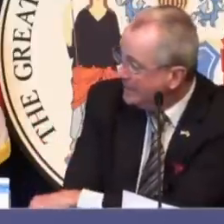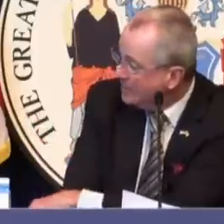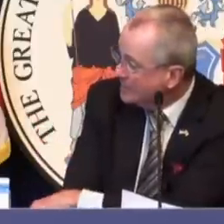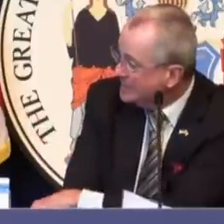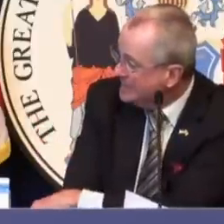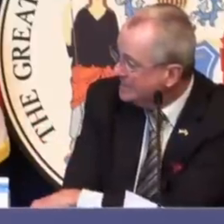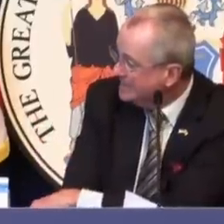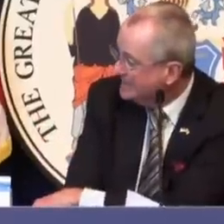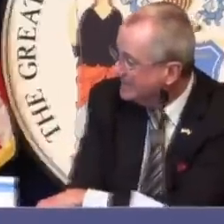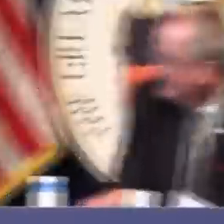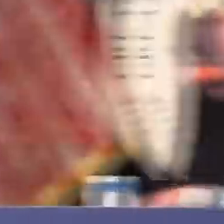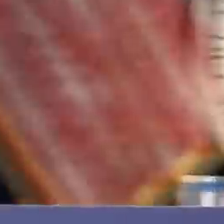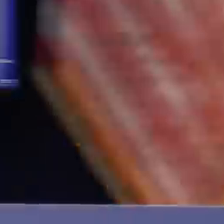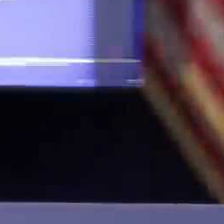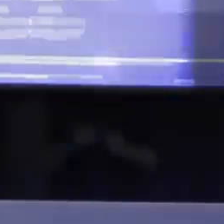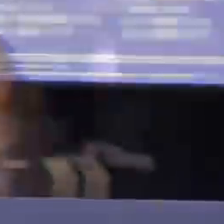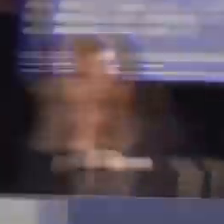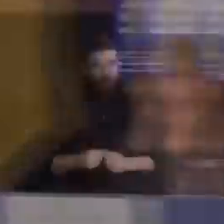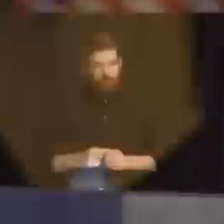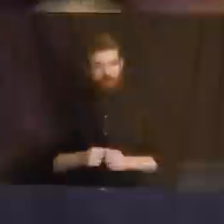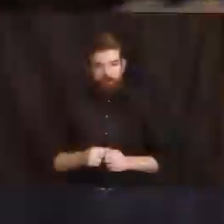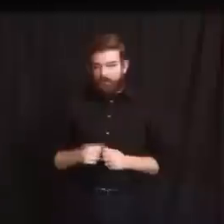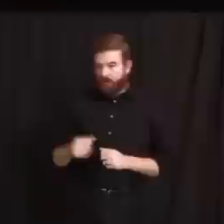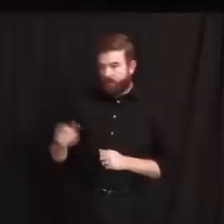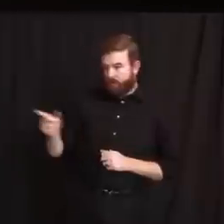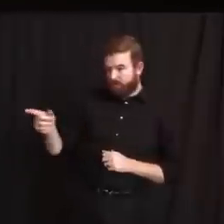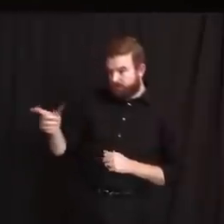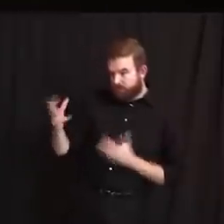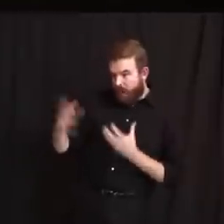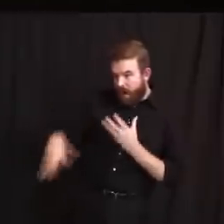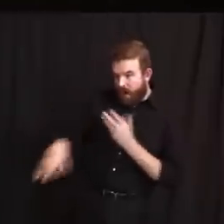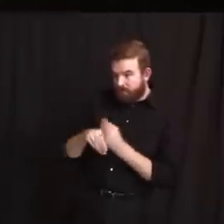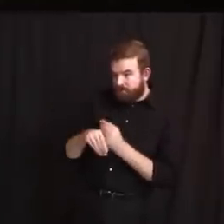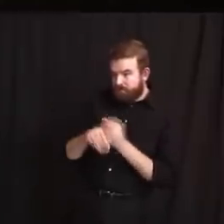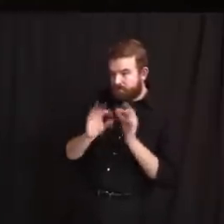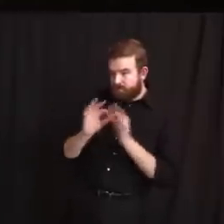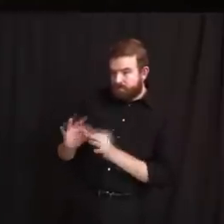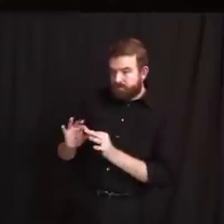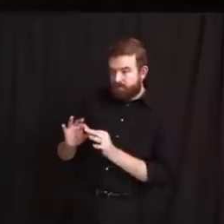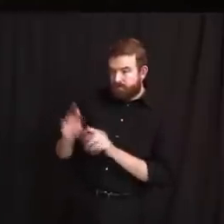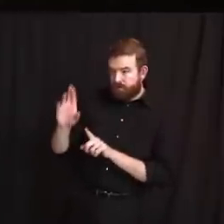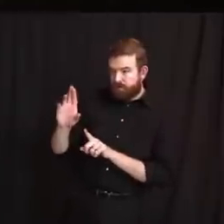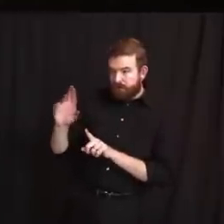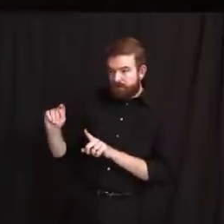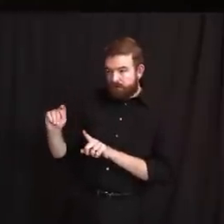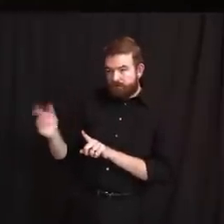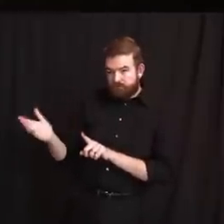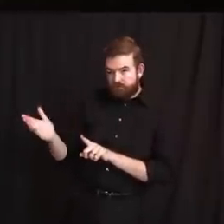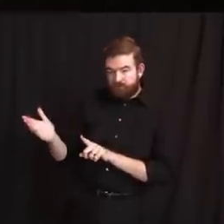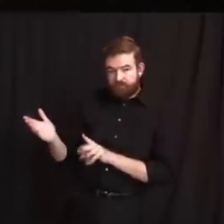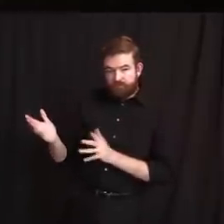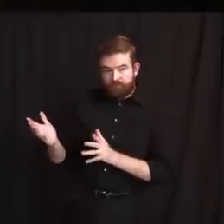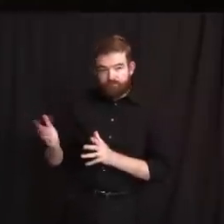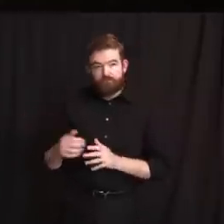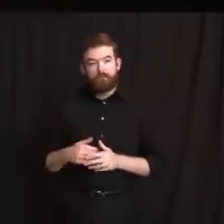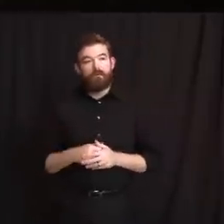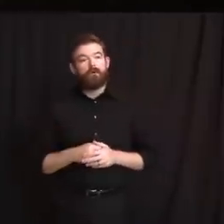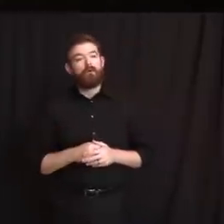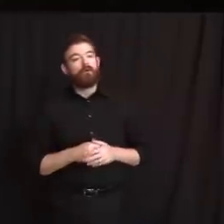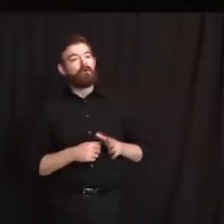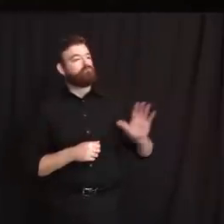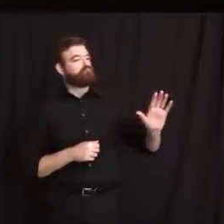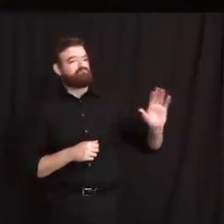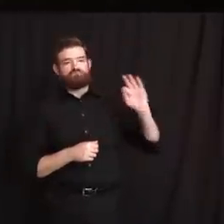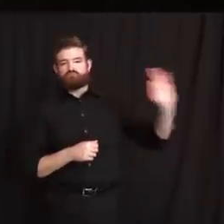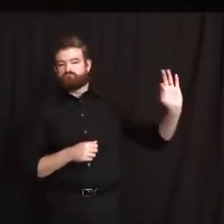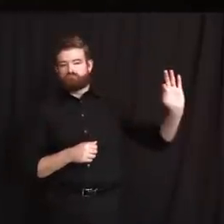Anything you want to add on RT? Thank you, Governor. As usual, very nicely done. Yes, as the numbers